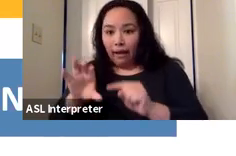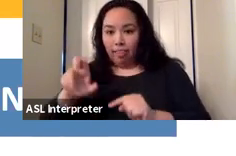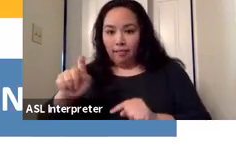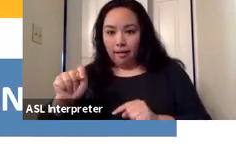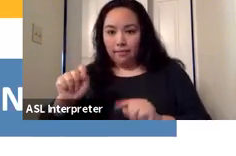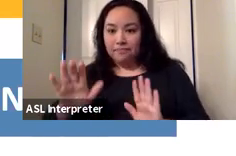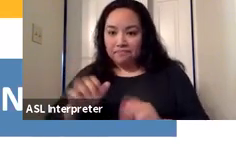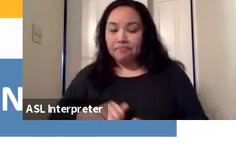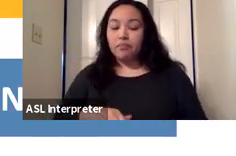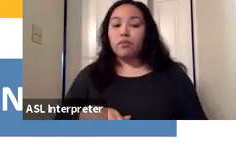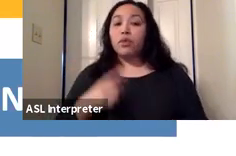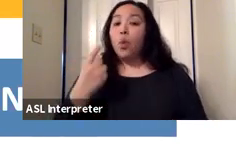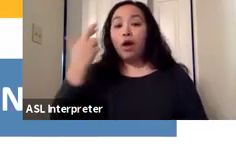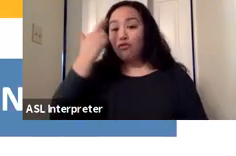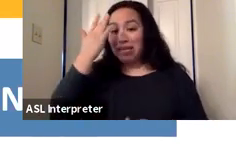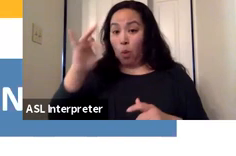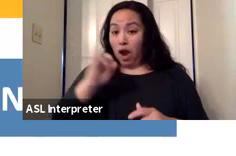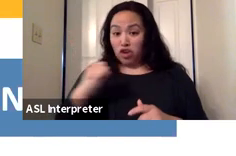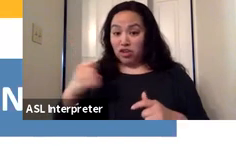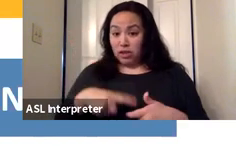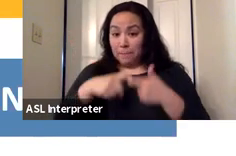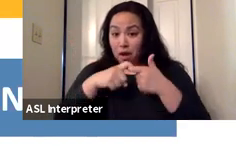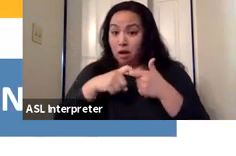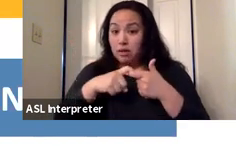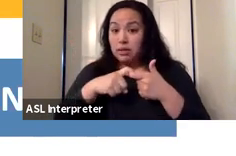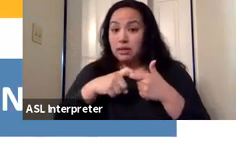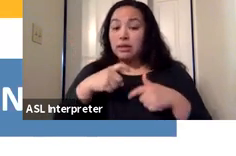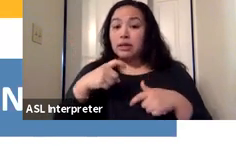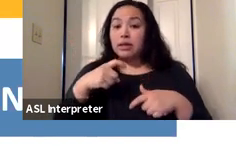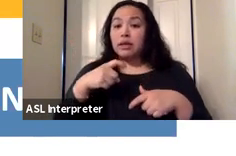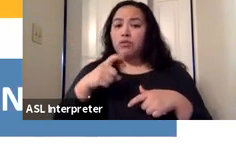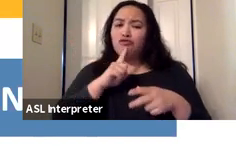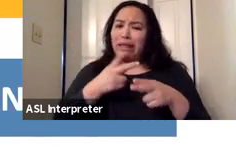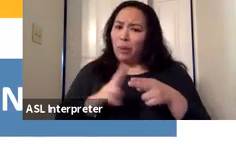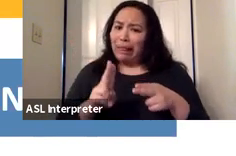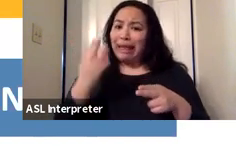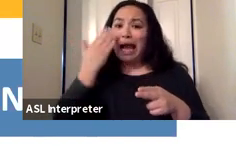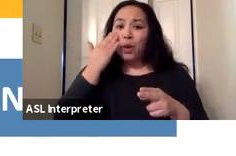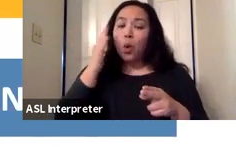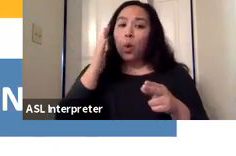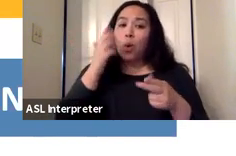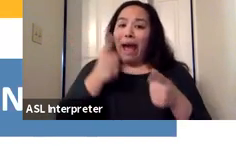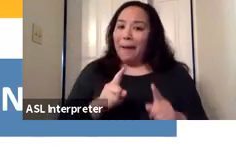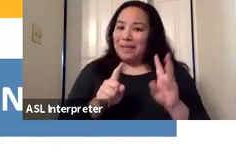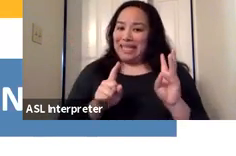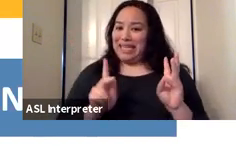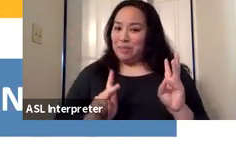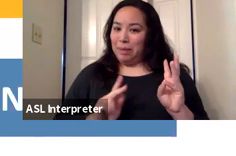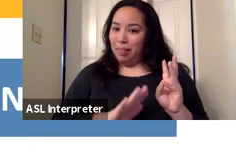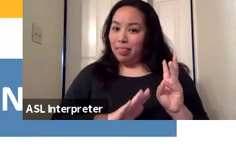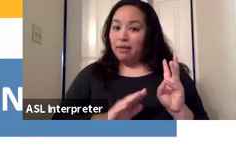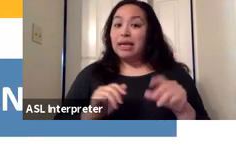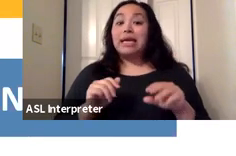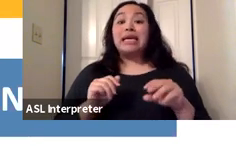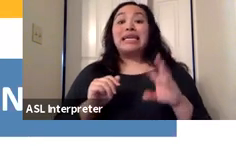the pause was put into place so quickly, even though they only found this in six people. So if you can imagine six